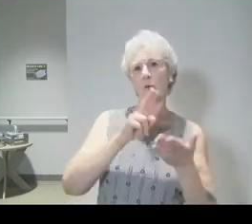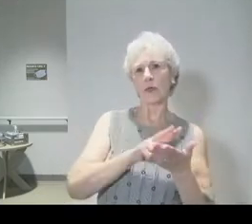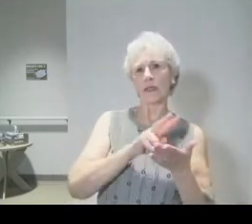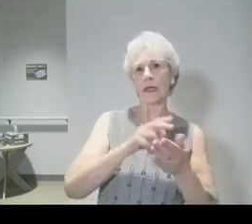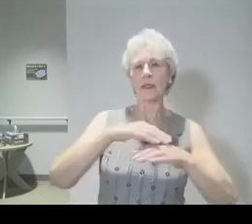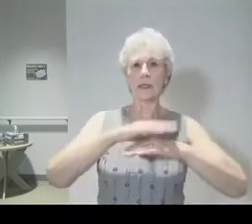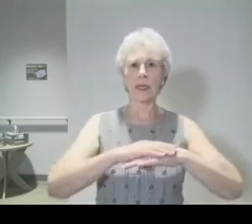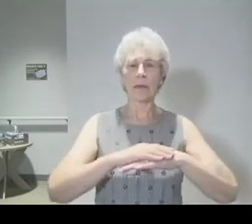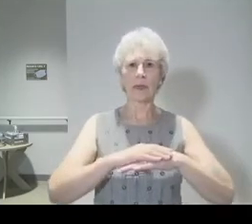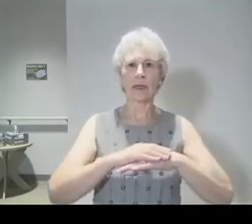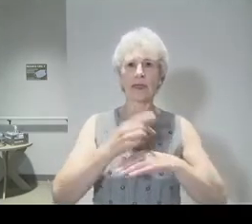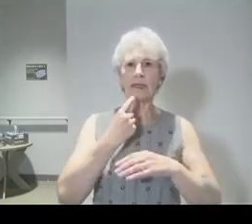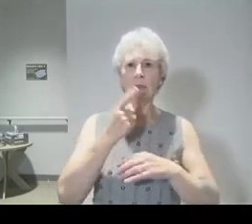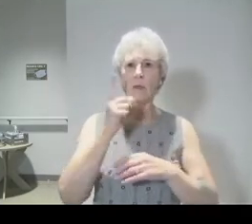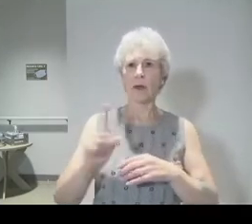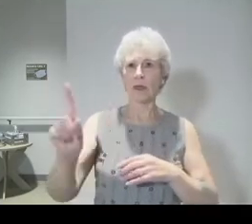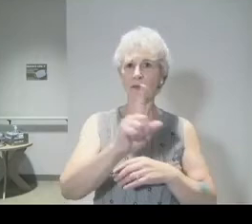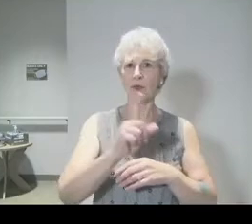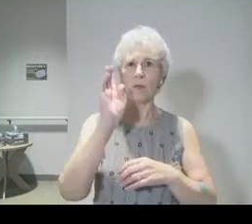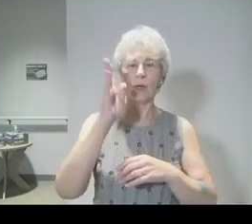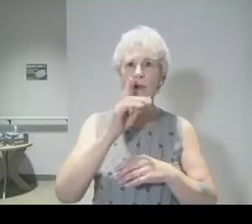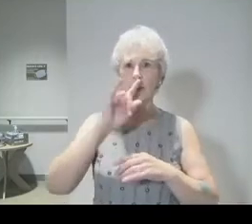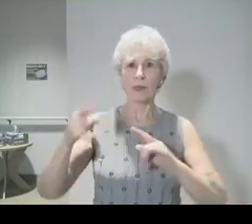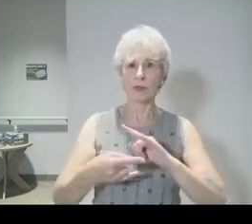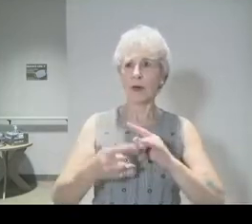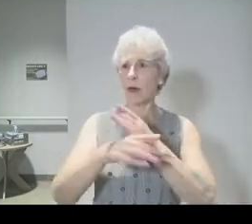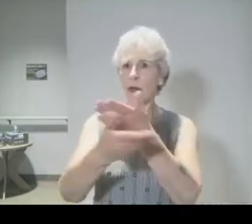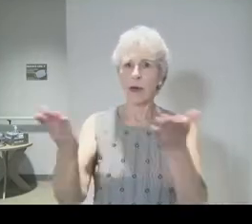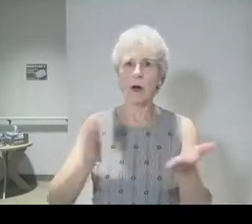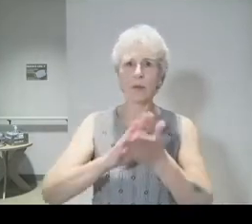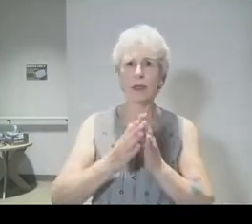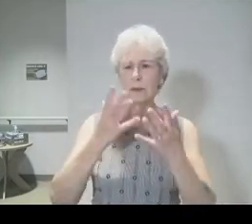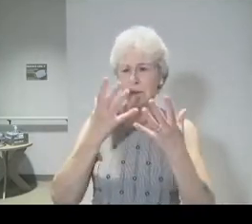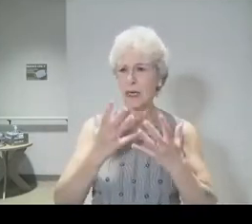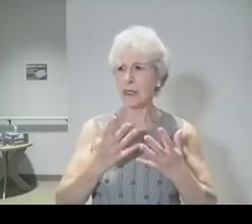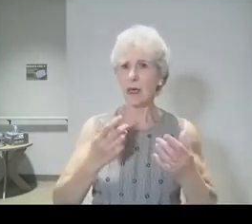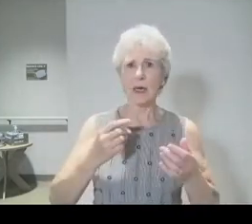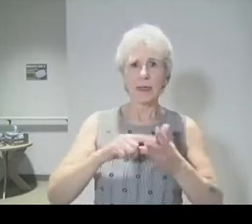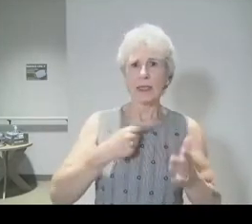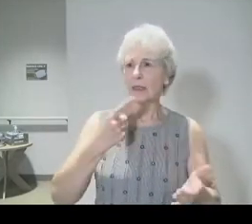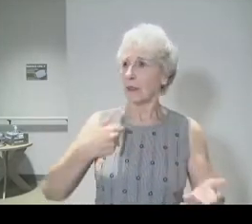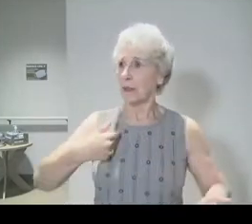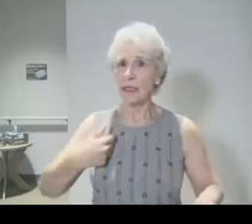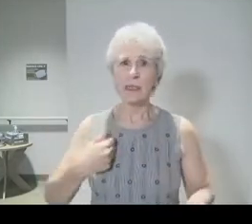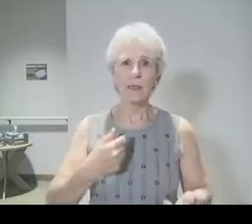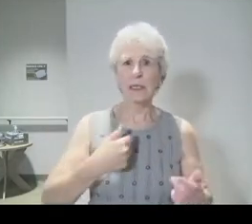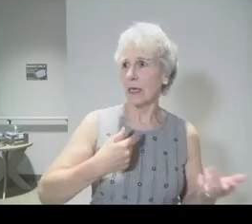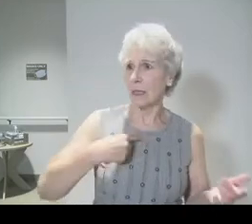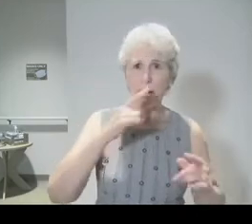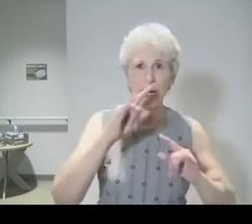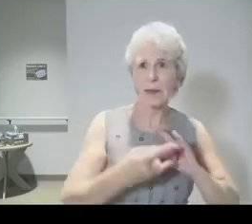one of you will betray me. And they were all very sorrowful, and began to say, Is it I? Is